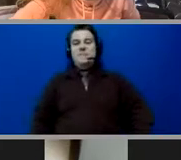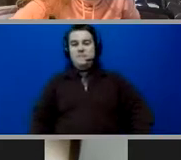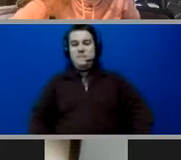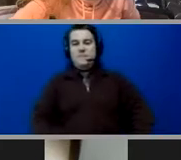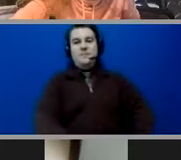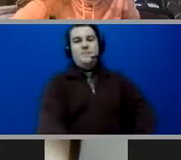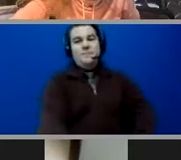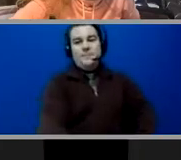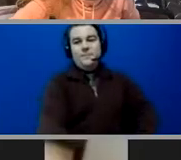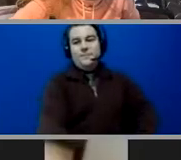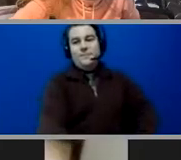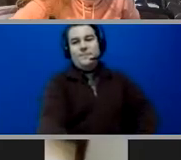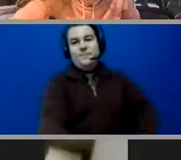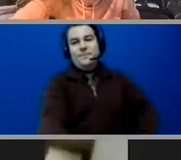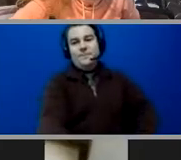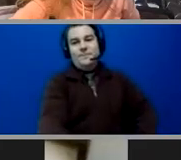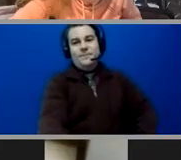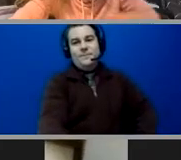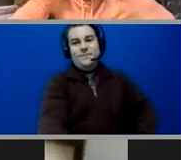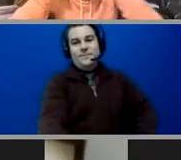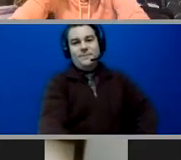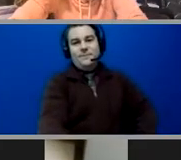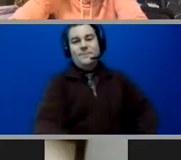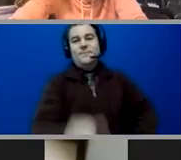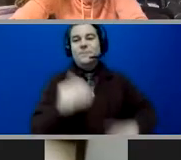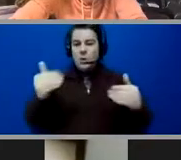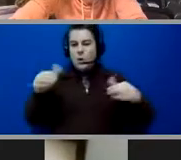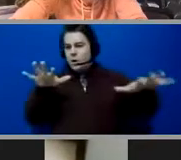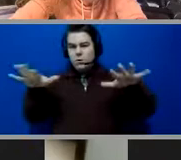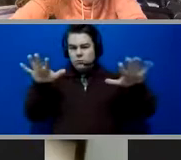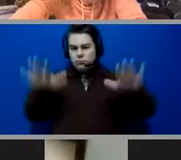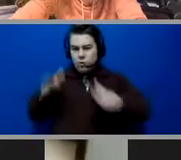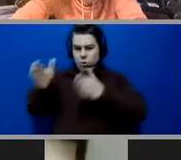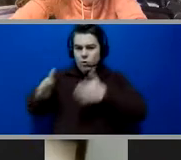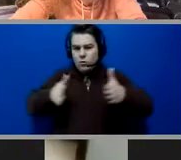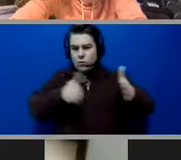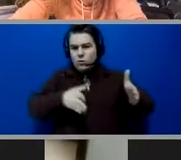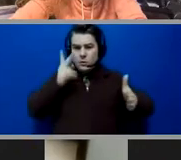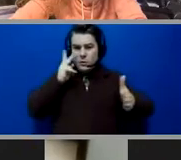Here we go. Okay. Go ahead and get settled. I'm going to get us back on Facebook.